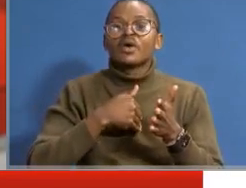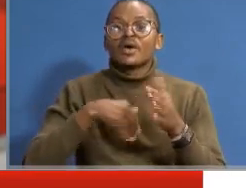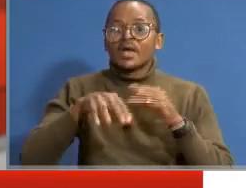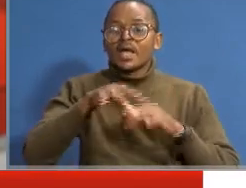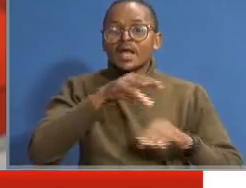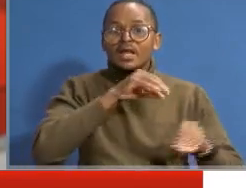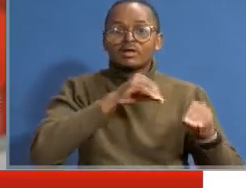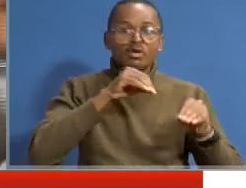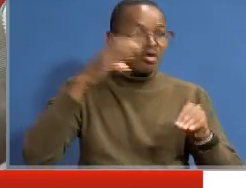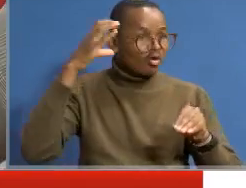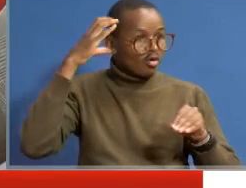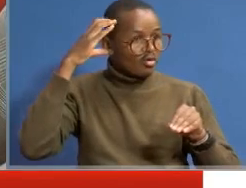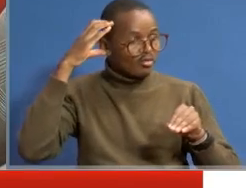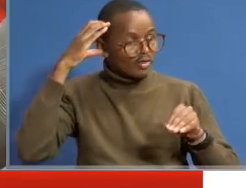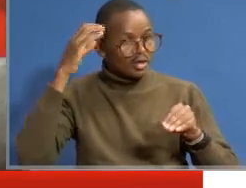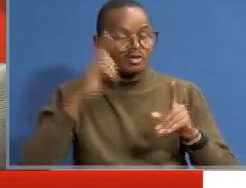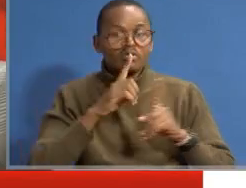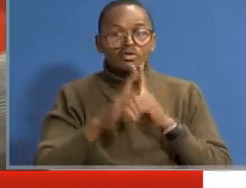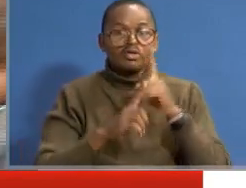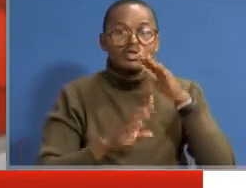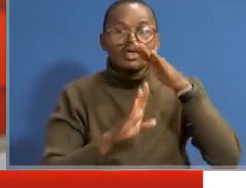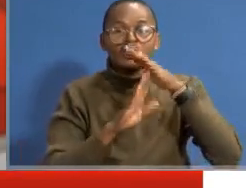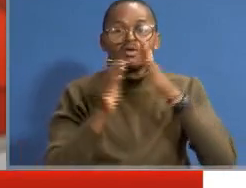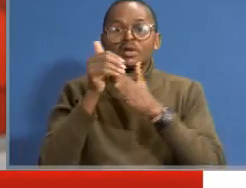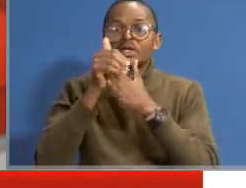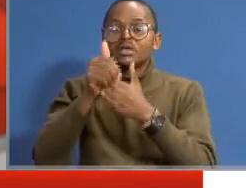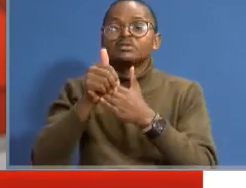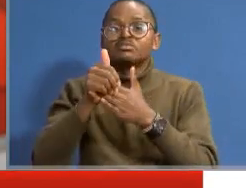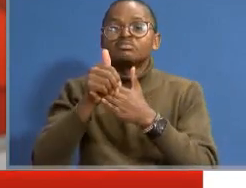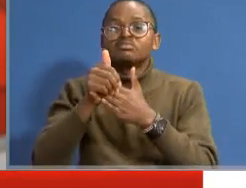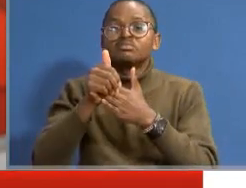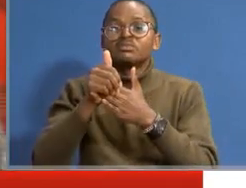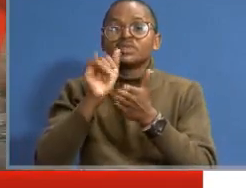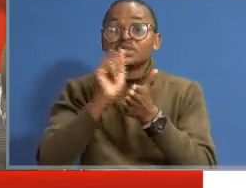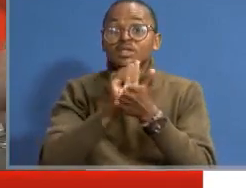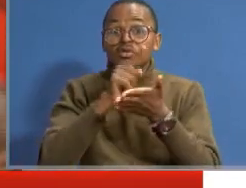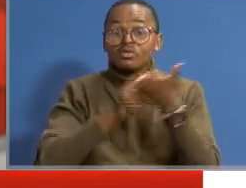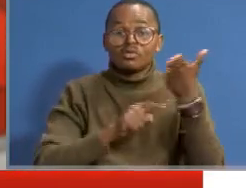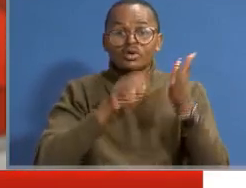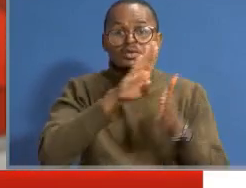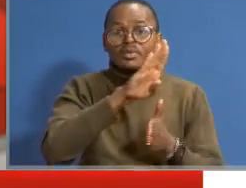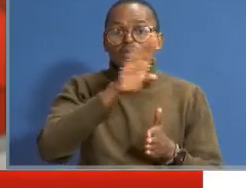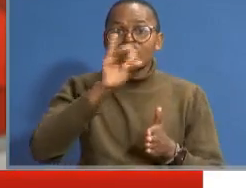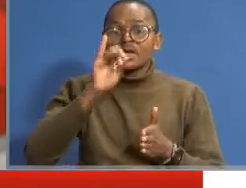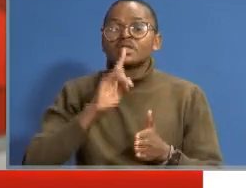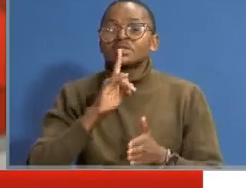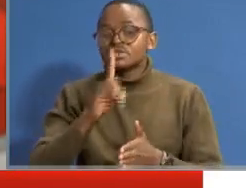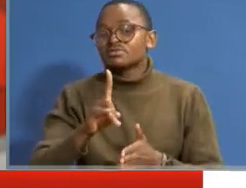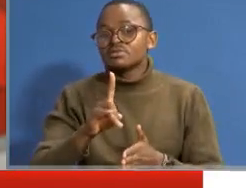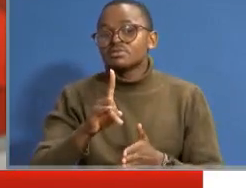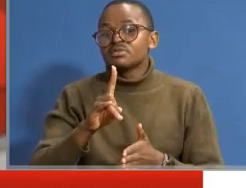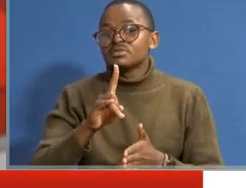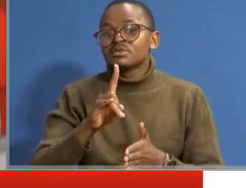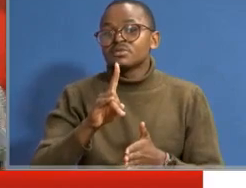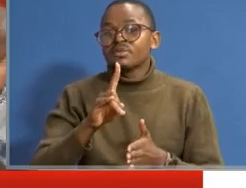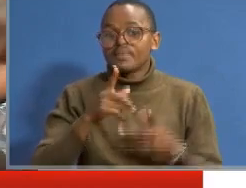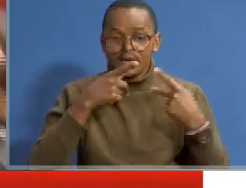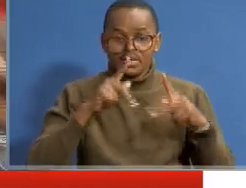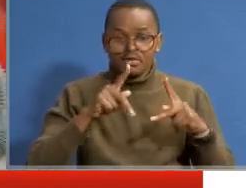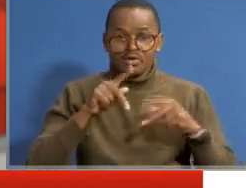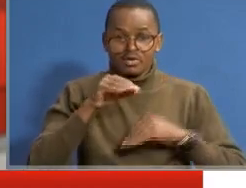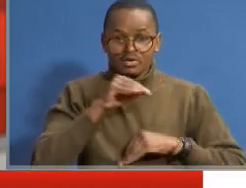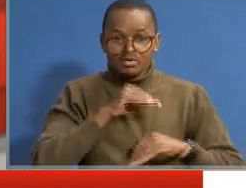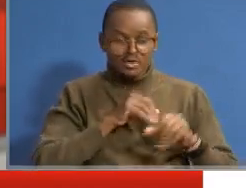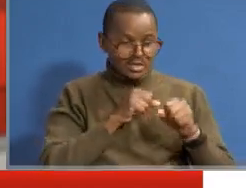with disability. We are talking about the top leadership. that is what the BBI is talking about. And as persons with